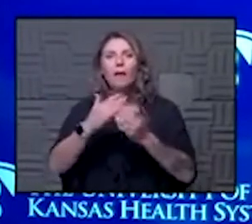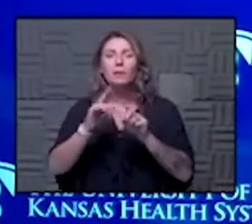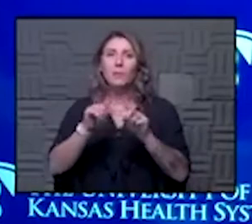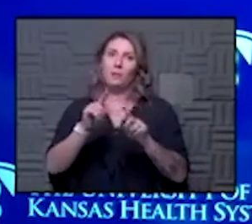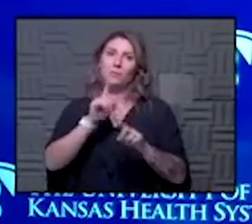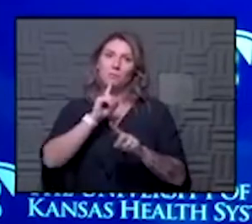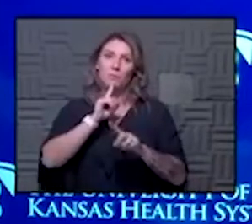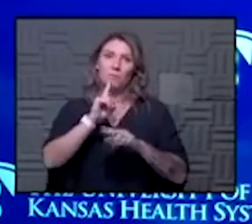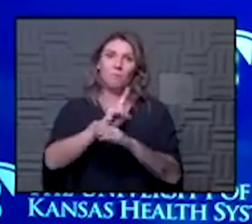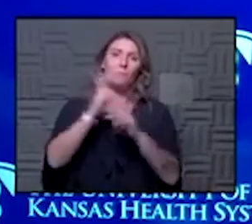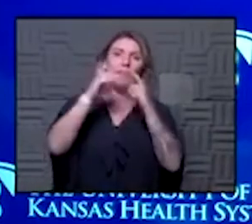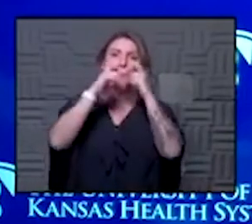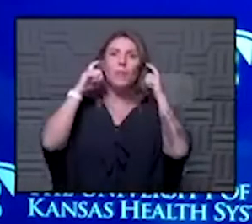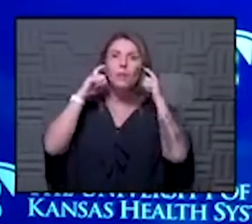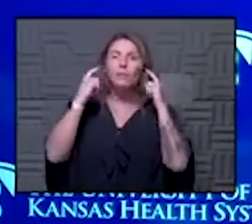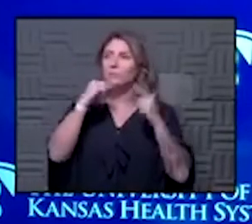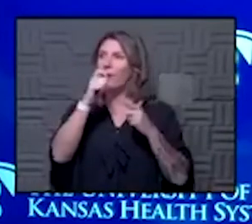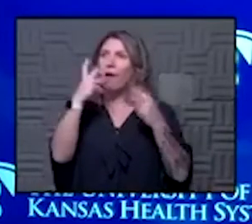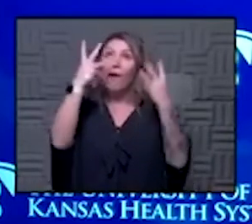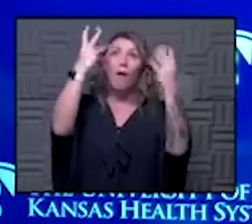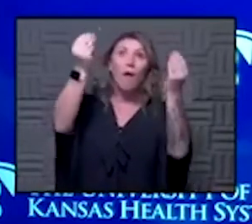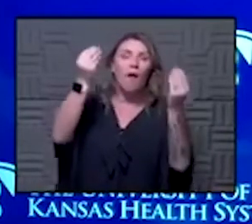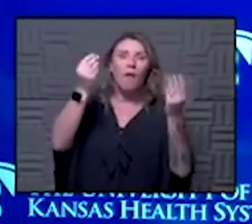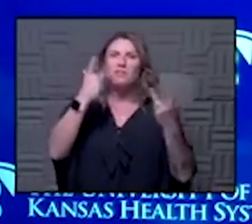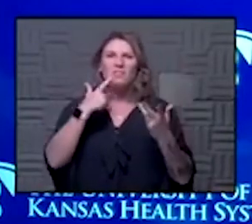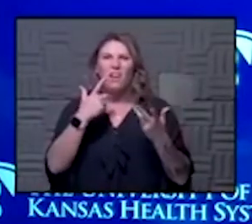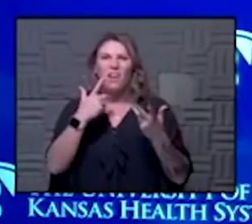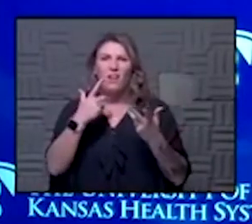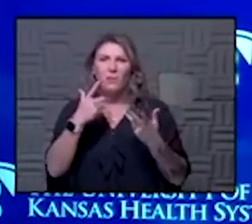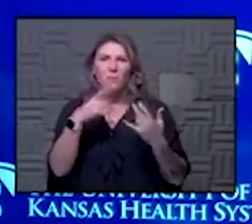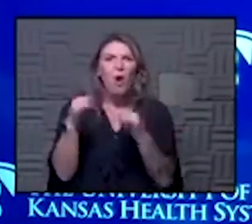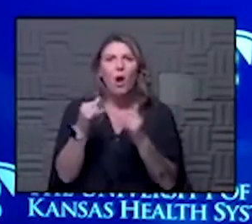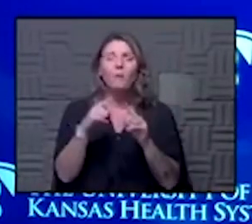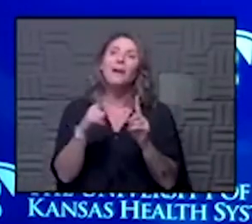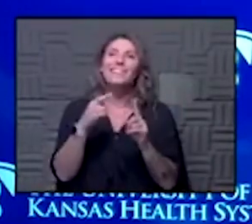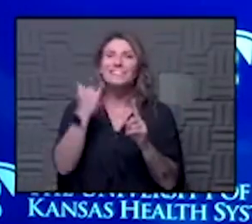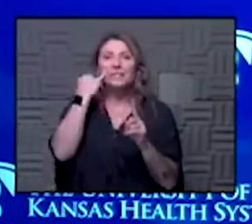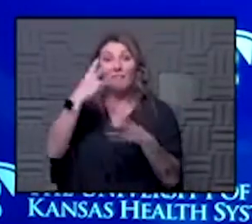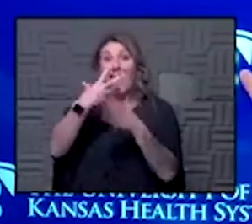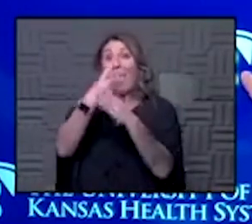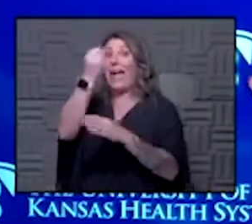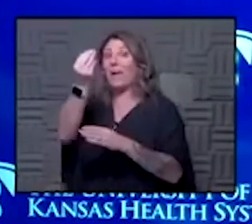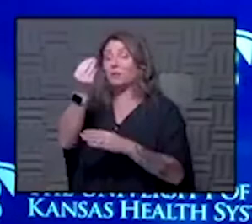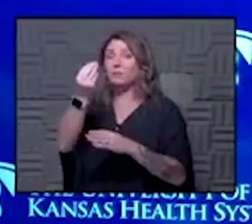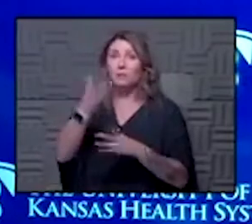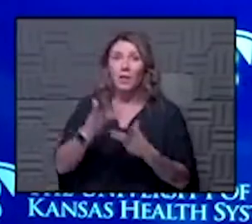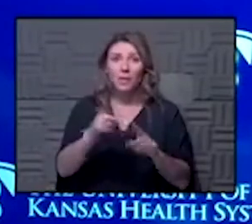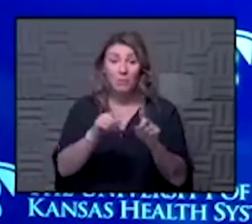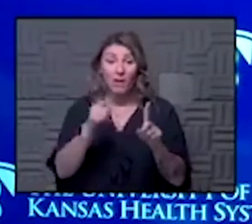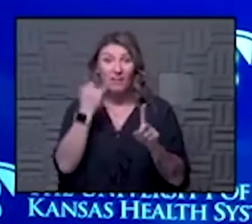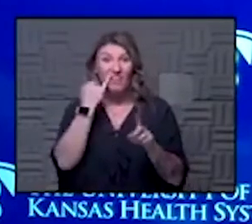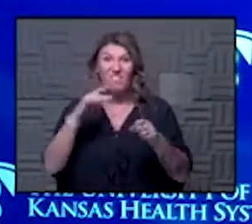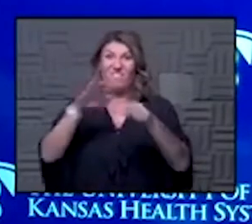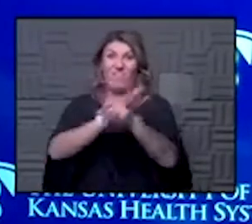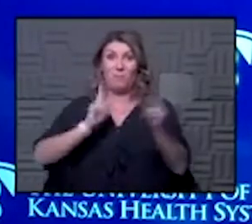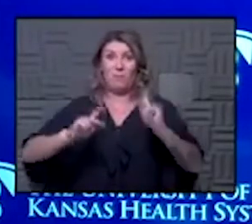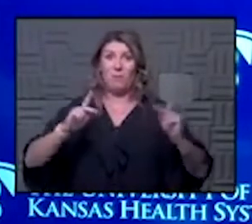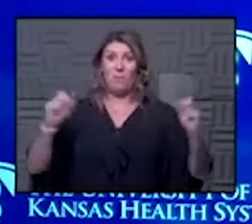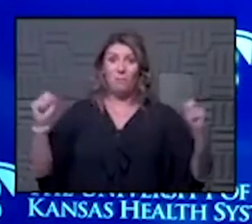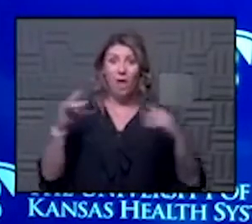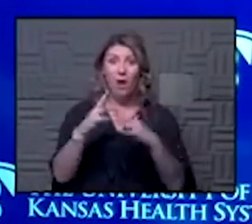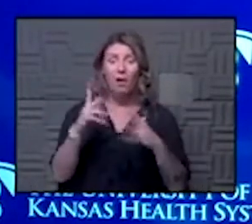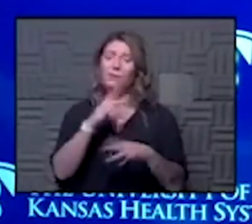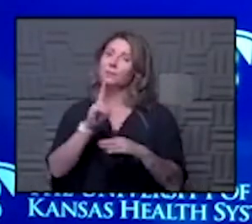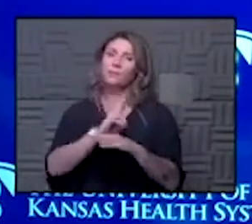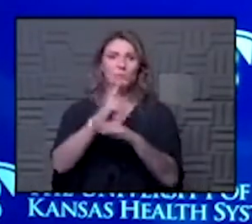mask wearing we don't go out we don't party unless we're outside and and even then it's if there's a lot of people around it's crowded we're out of there it's all about wearing a mask trying to